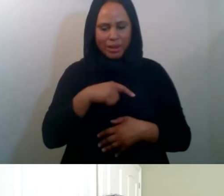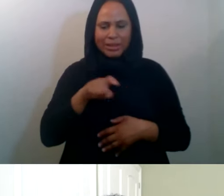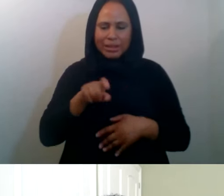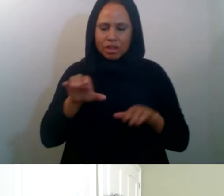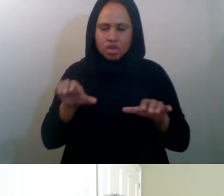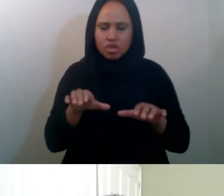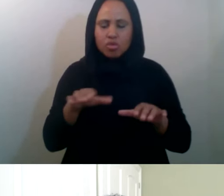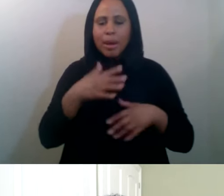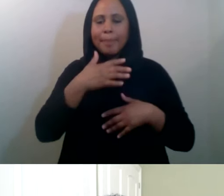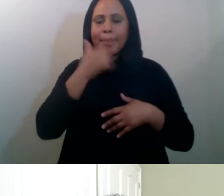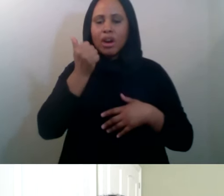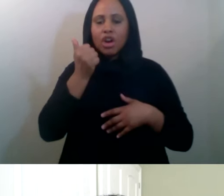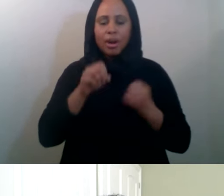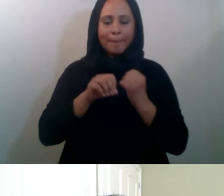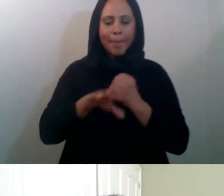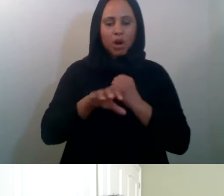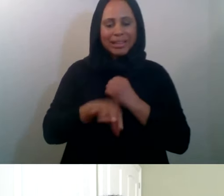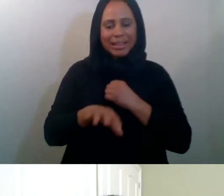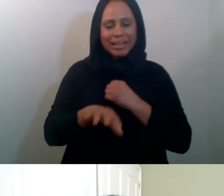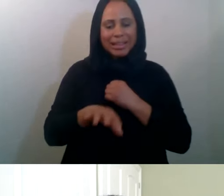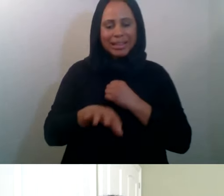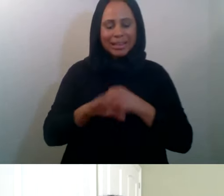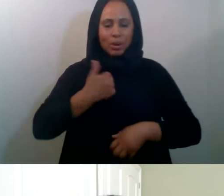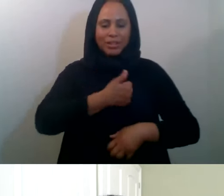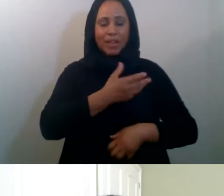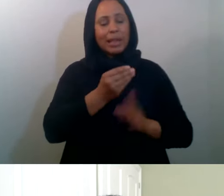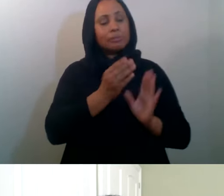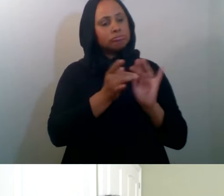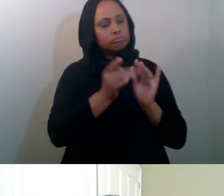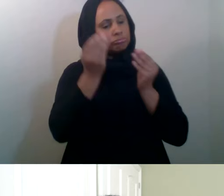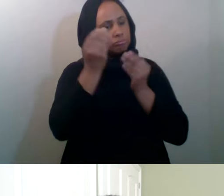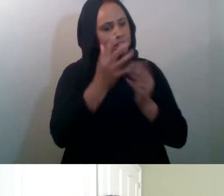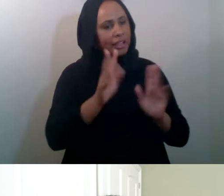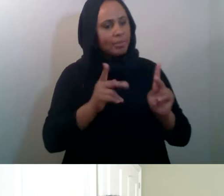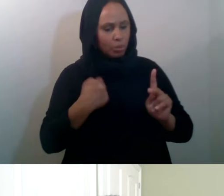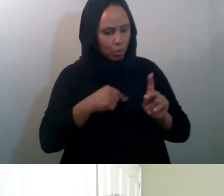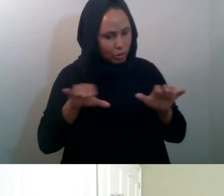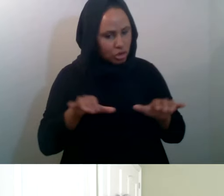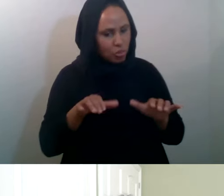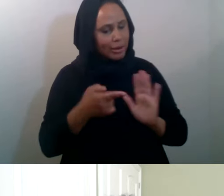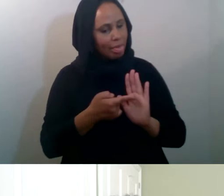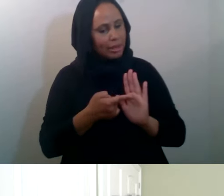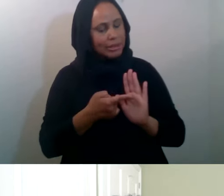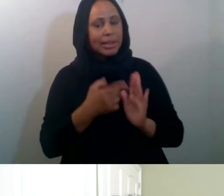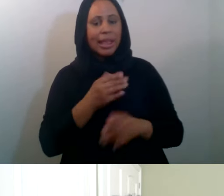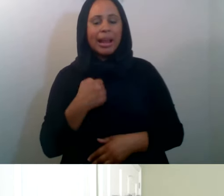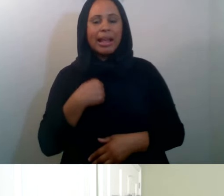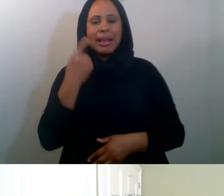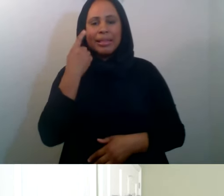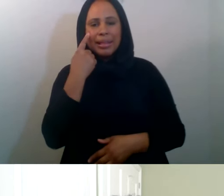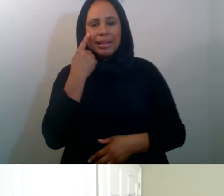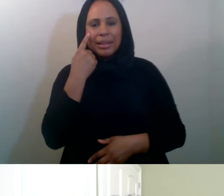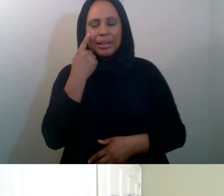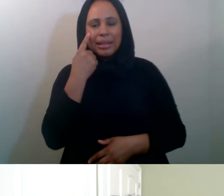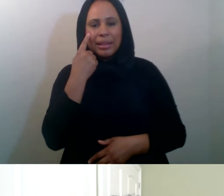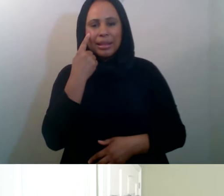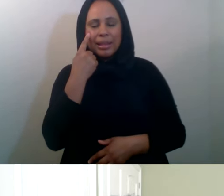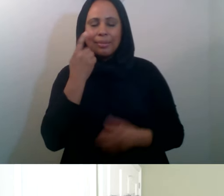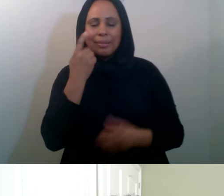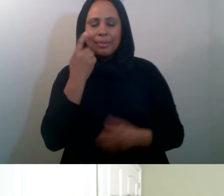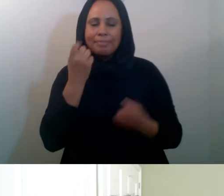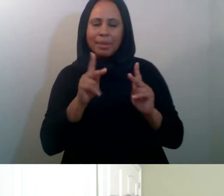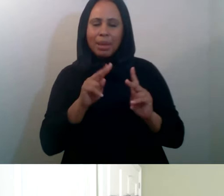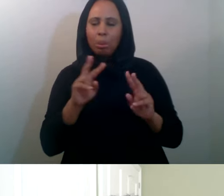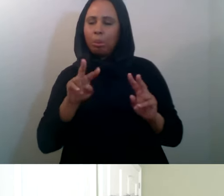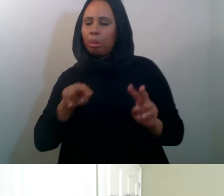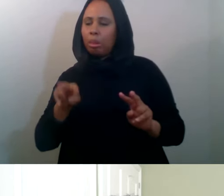marketing ourselves and, and telling the people that we're actually doing this. I think a lot of us just do it under a cloud and, and no